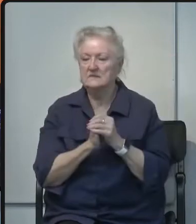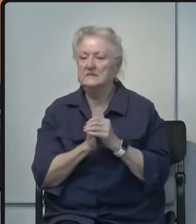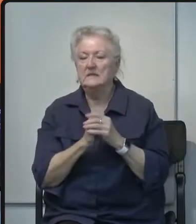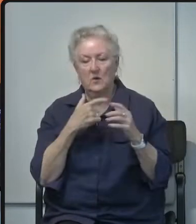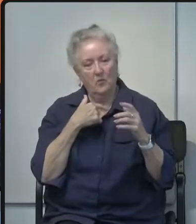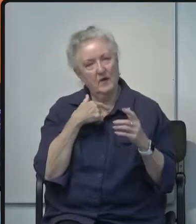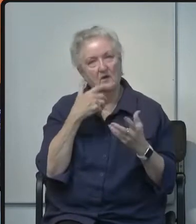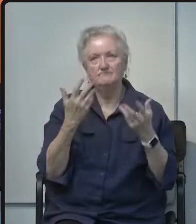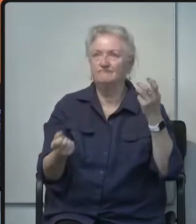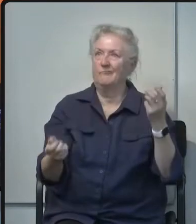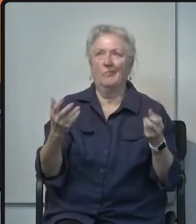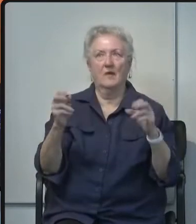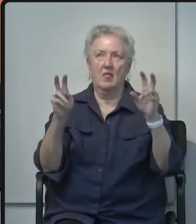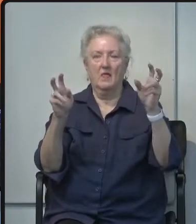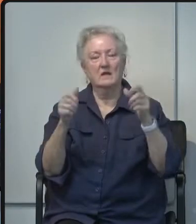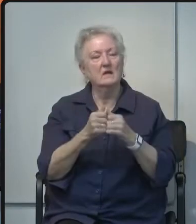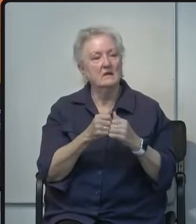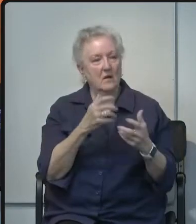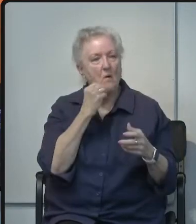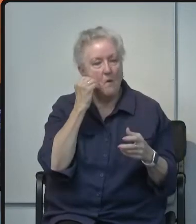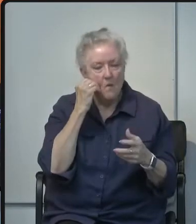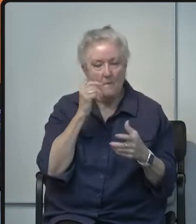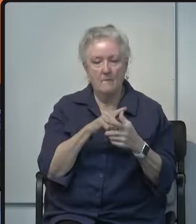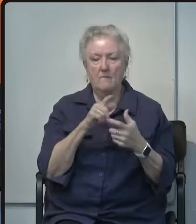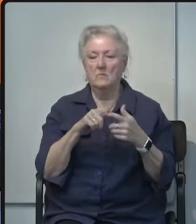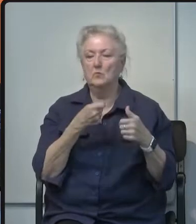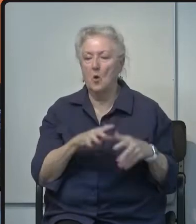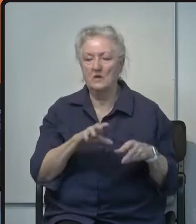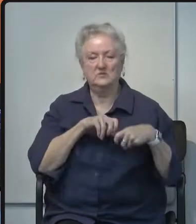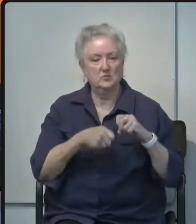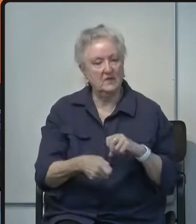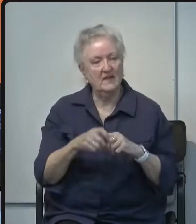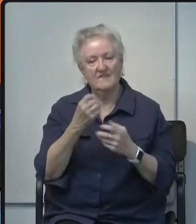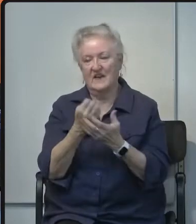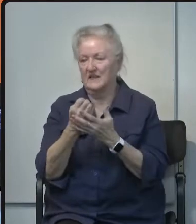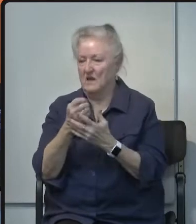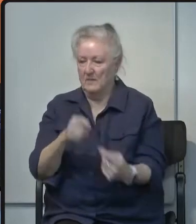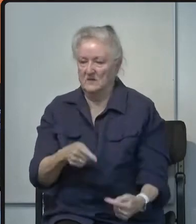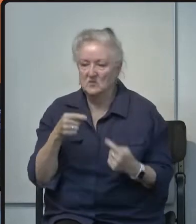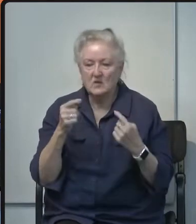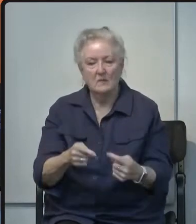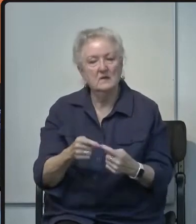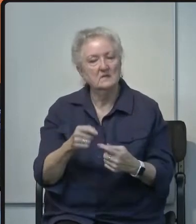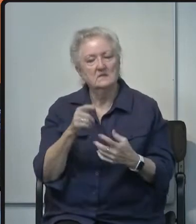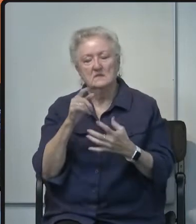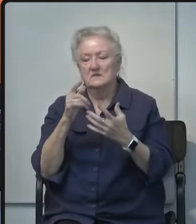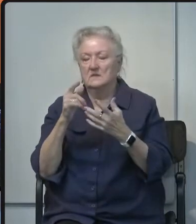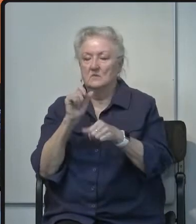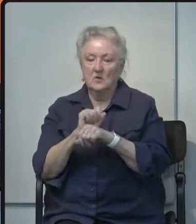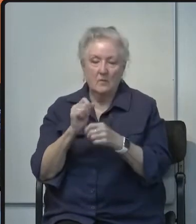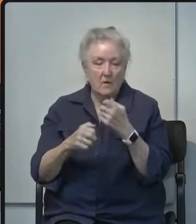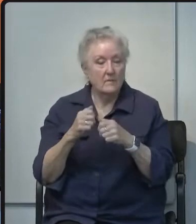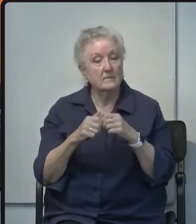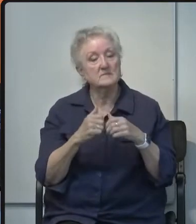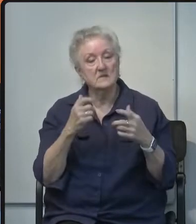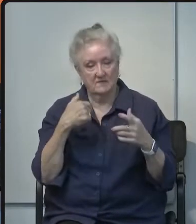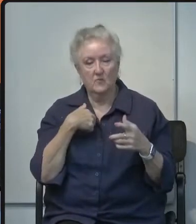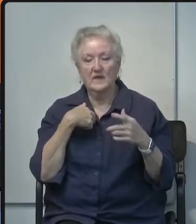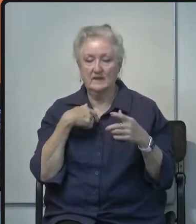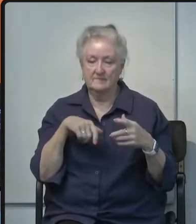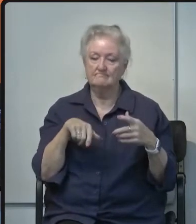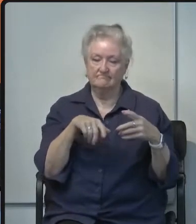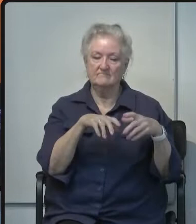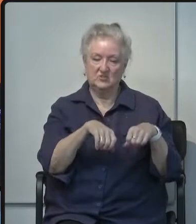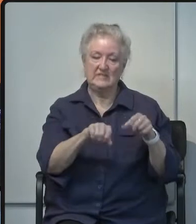hardship we're juggling loss and grief if we can take breaks throughout our day and spend time with children that's really